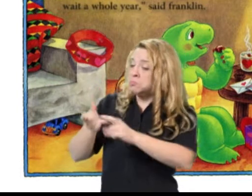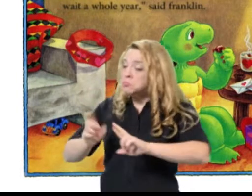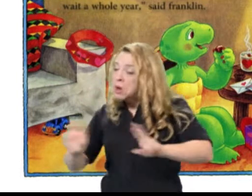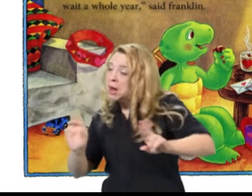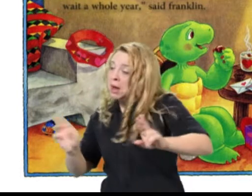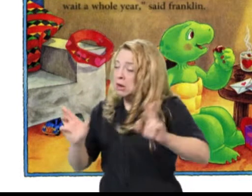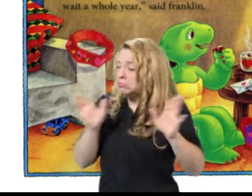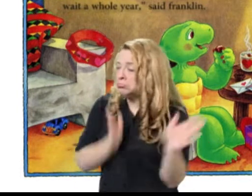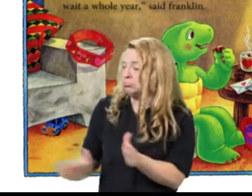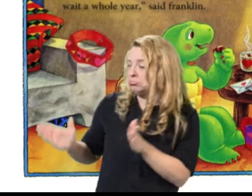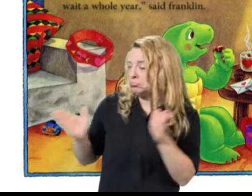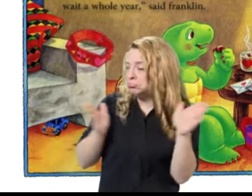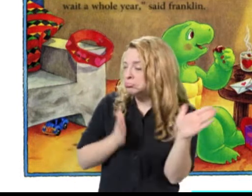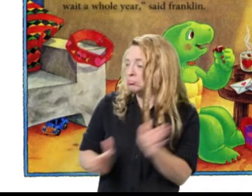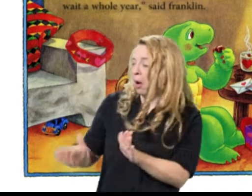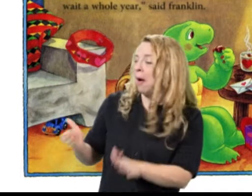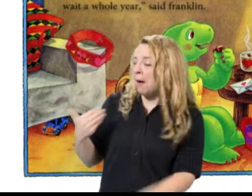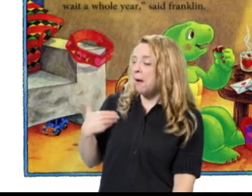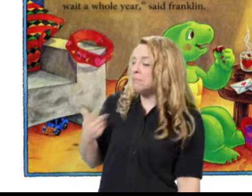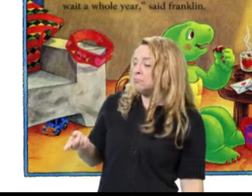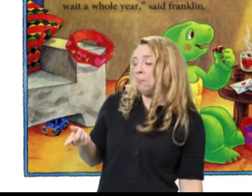I can wait a whole year, said Franklin.